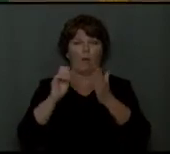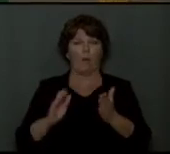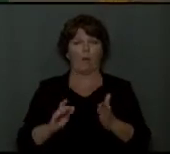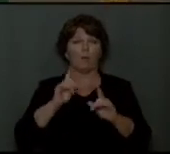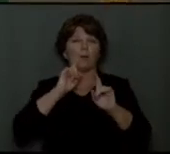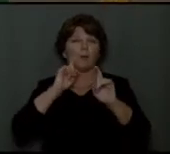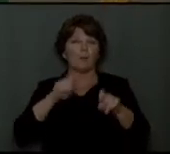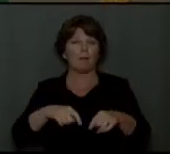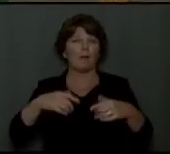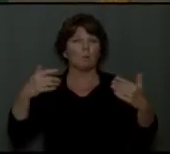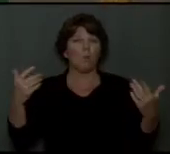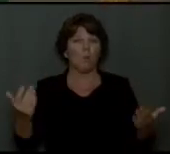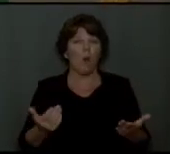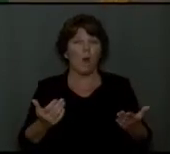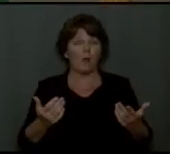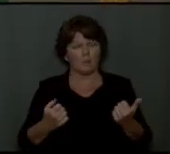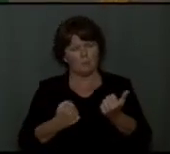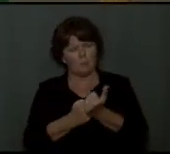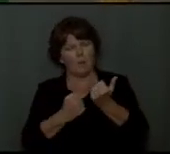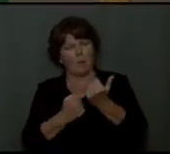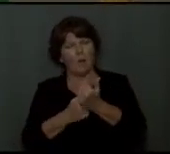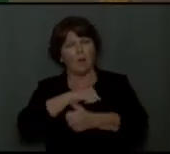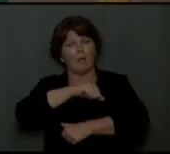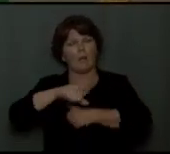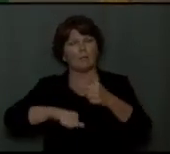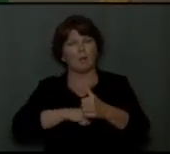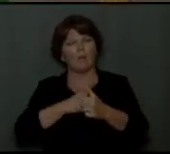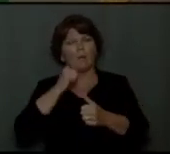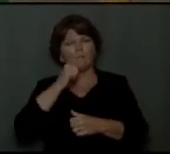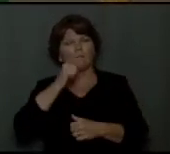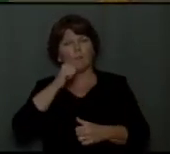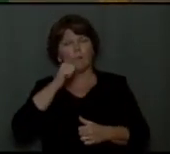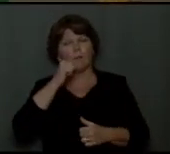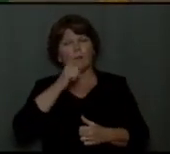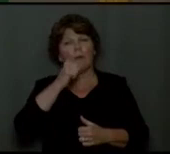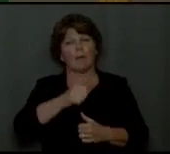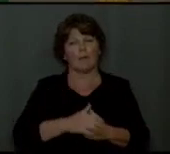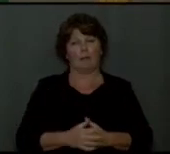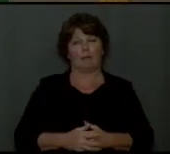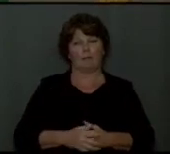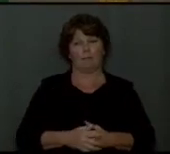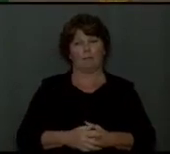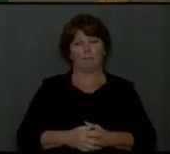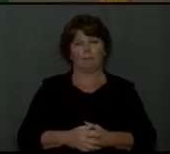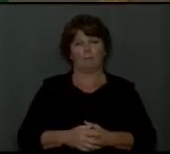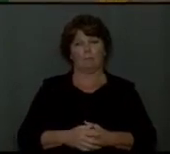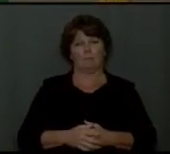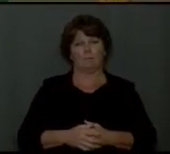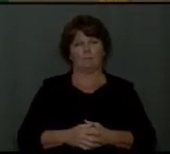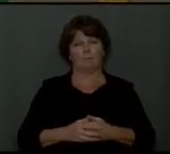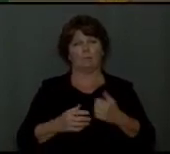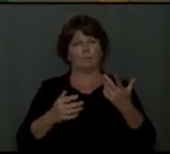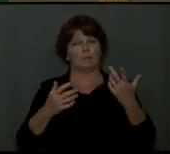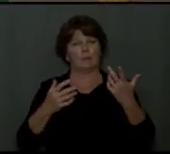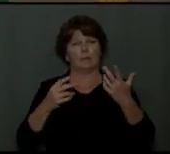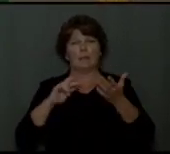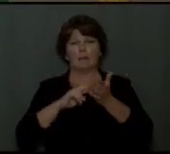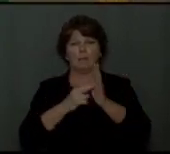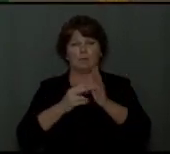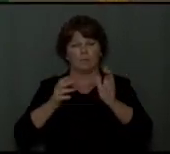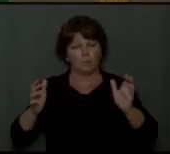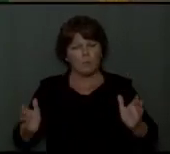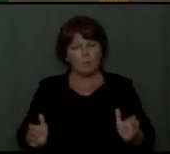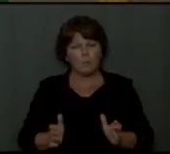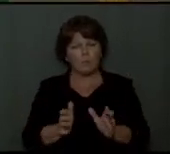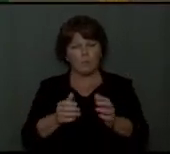exhort one another every day. To exhort means to strongly encourage